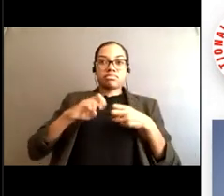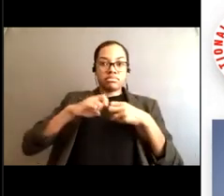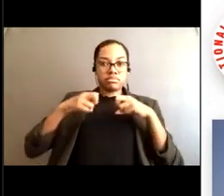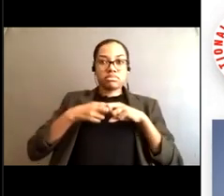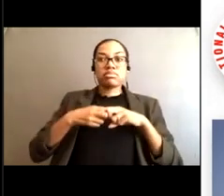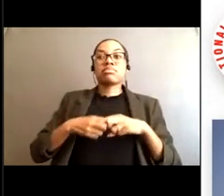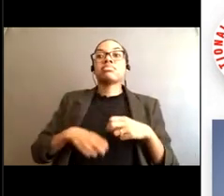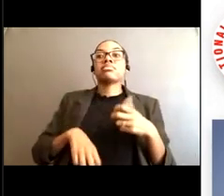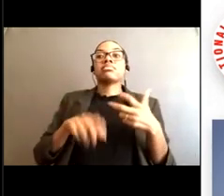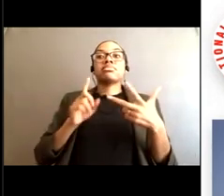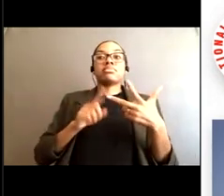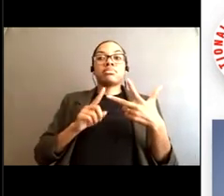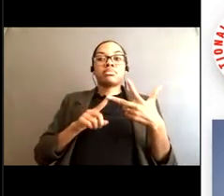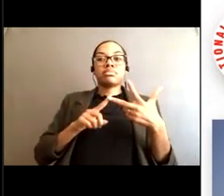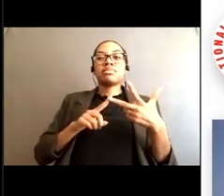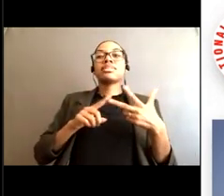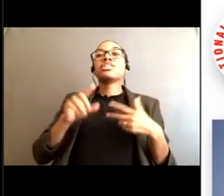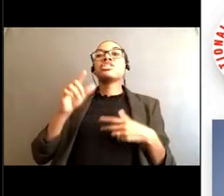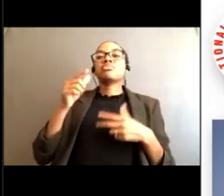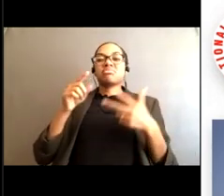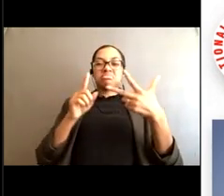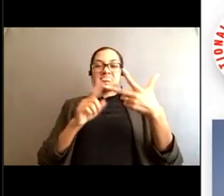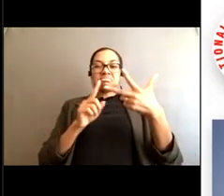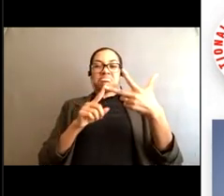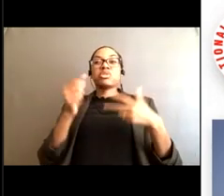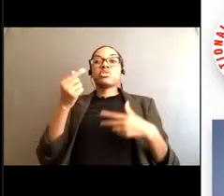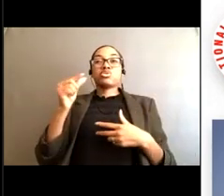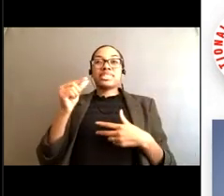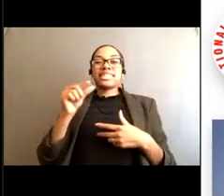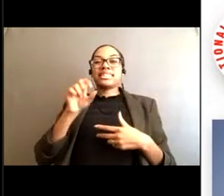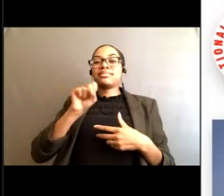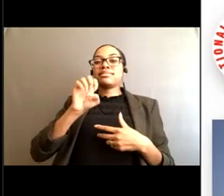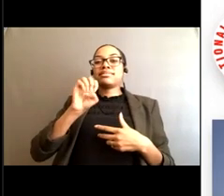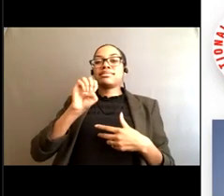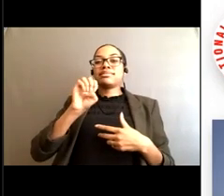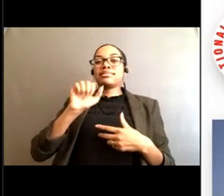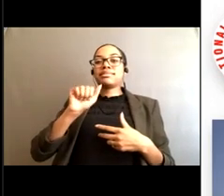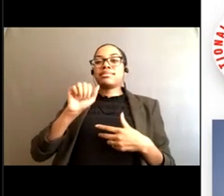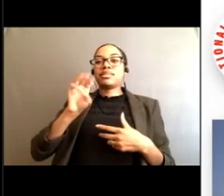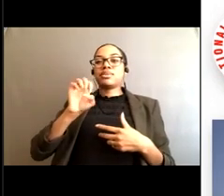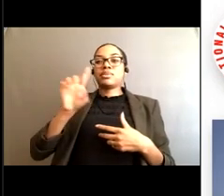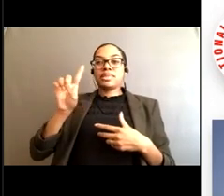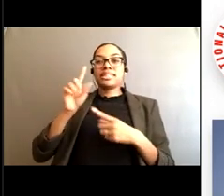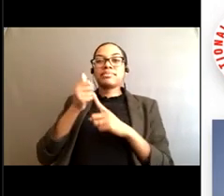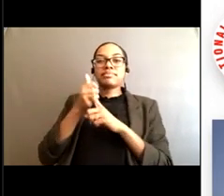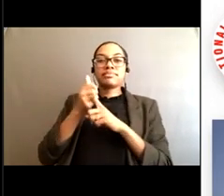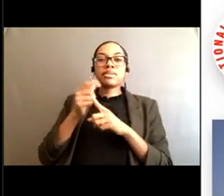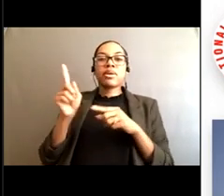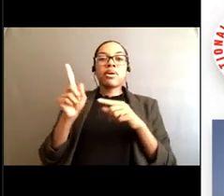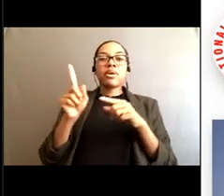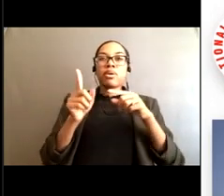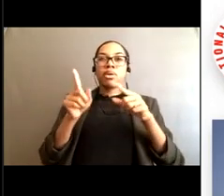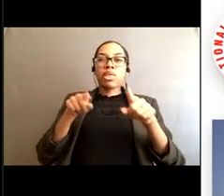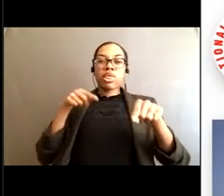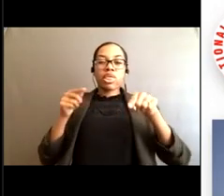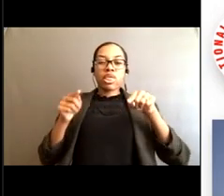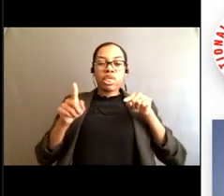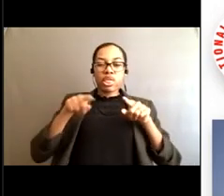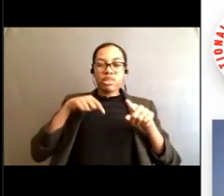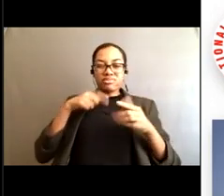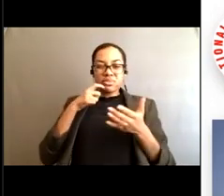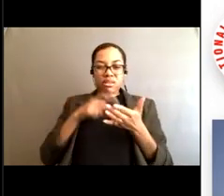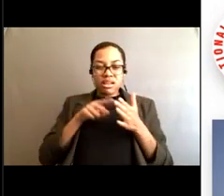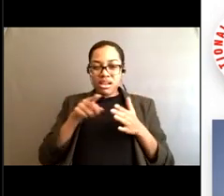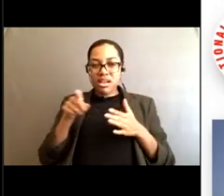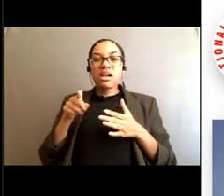darker than surrounding areas, that could be a concern. And areas where waves don't seem to